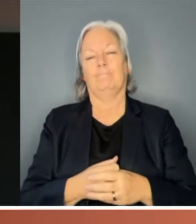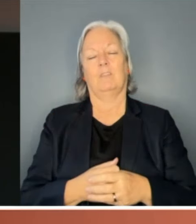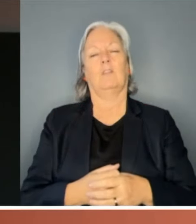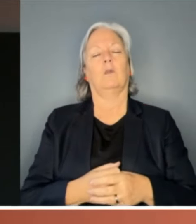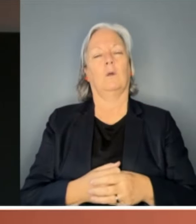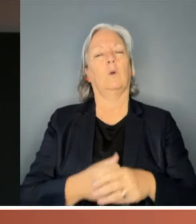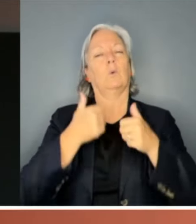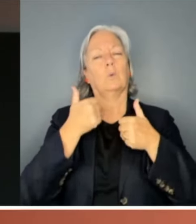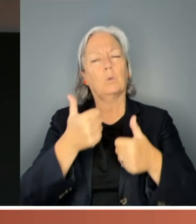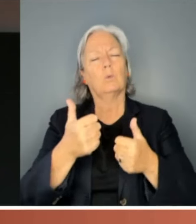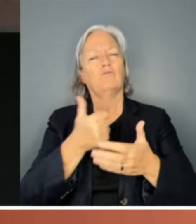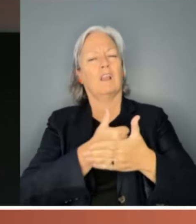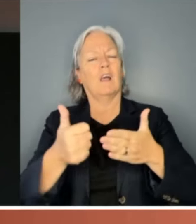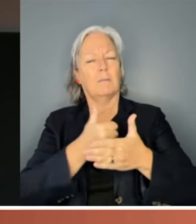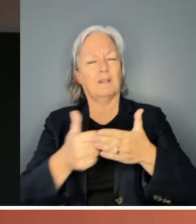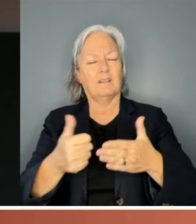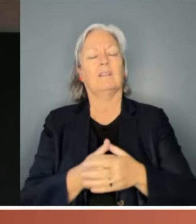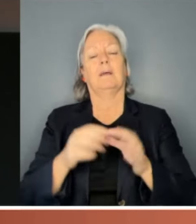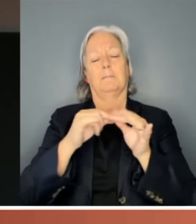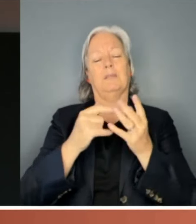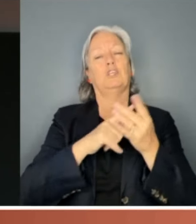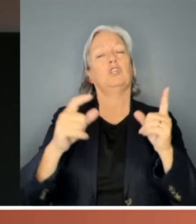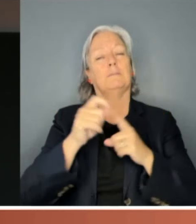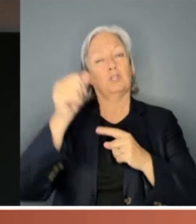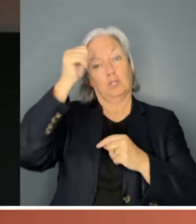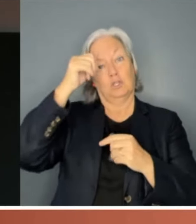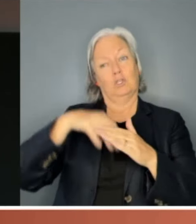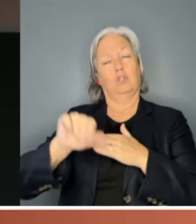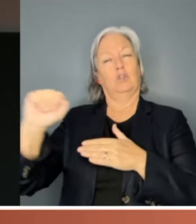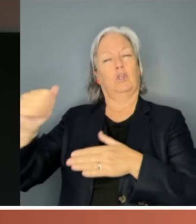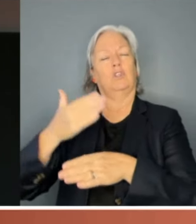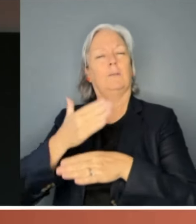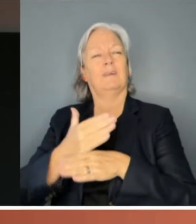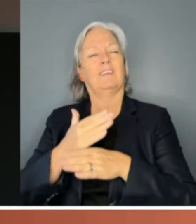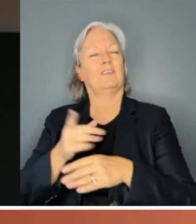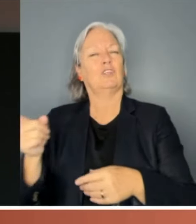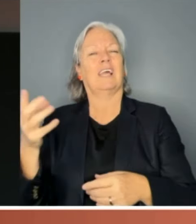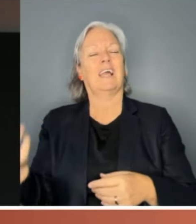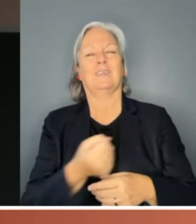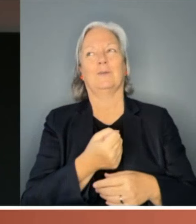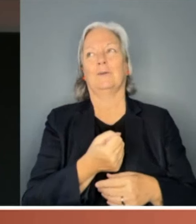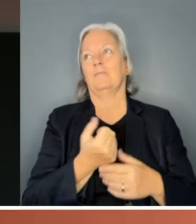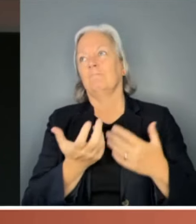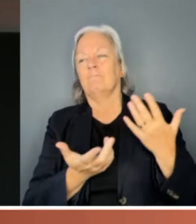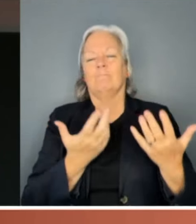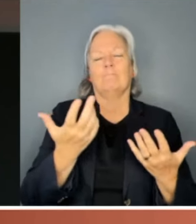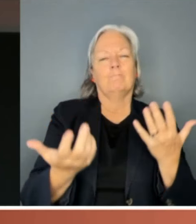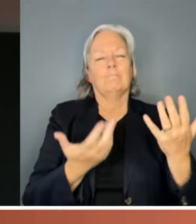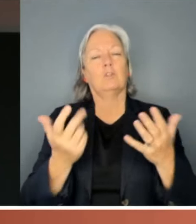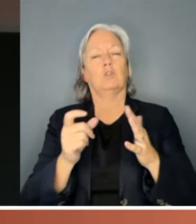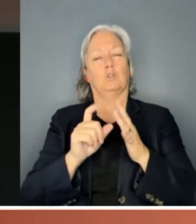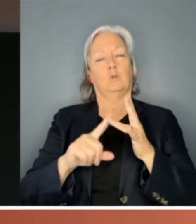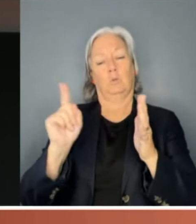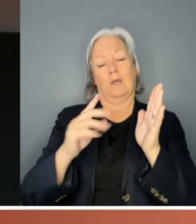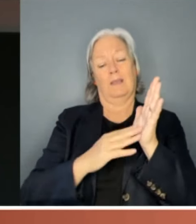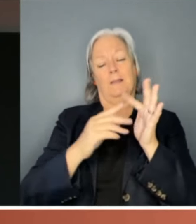2IC, Bishop knew a woman in her position had little choice but perhaps to do as Menzies had suggested